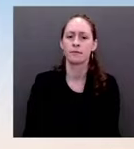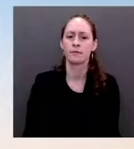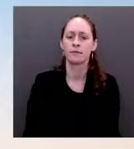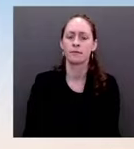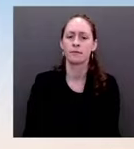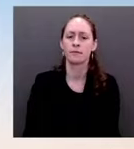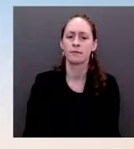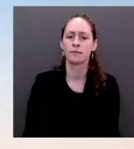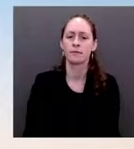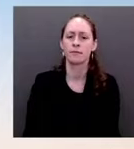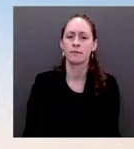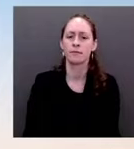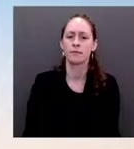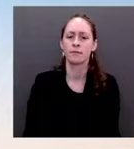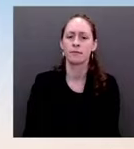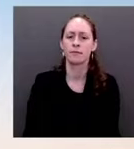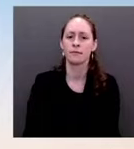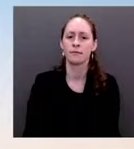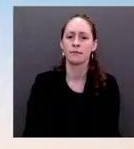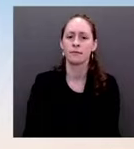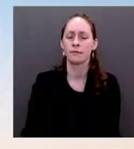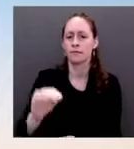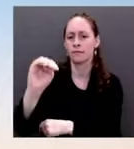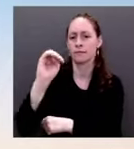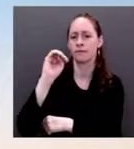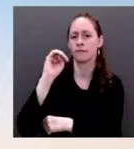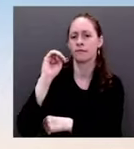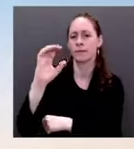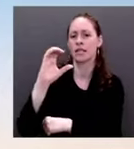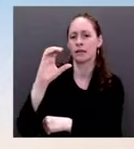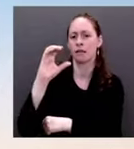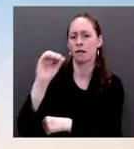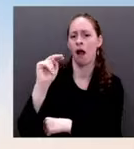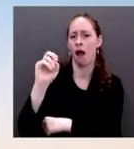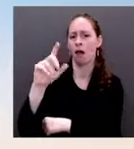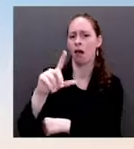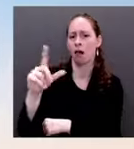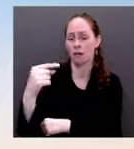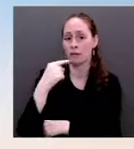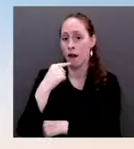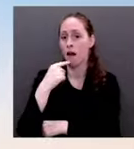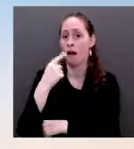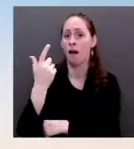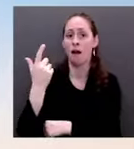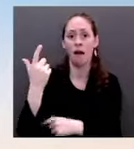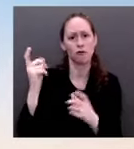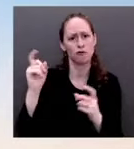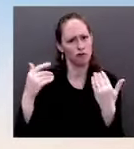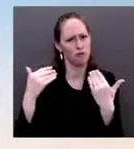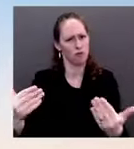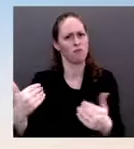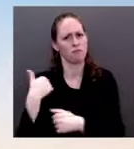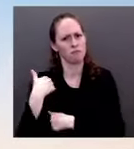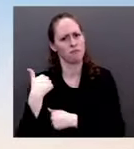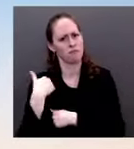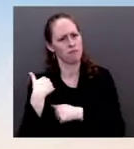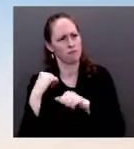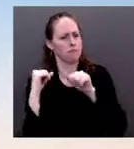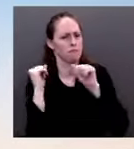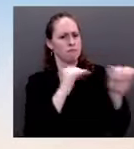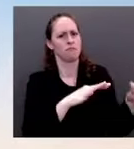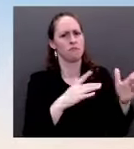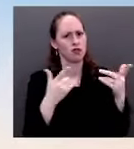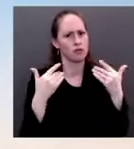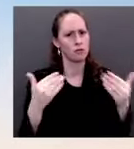when Putin escalates, but now before it's too late. What is your response? Why wait? Well, first of all, we work in